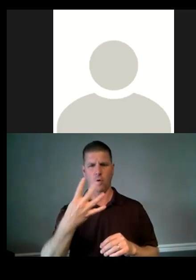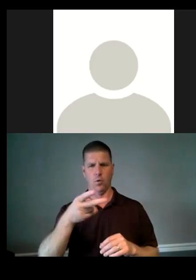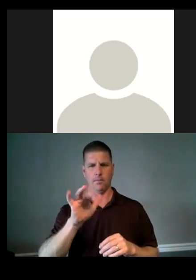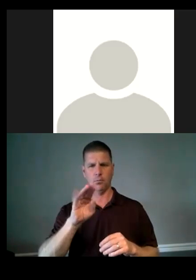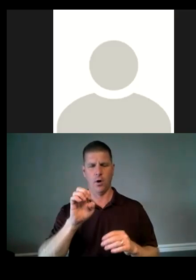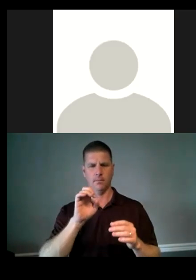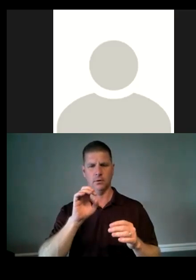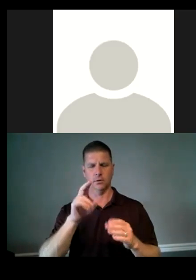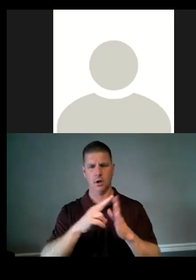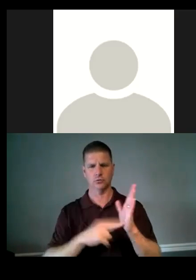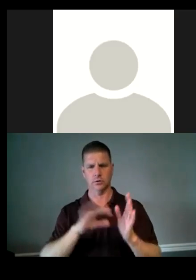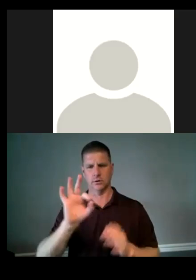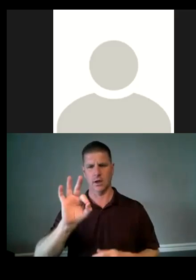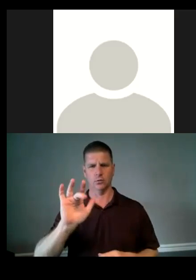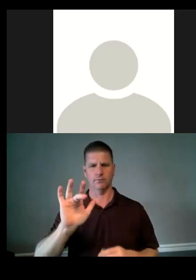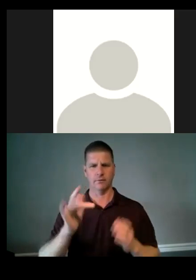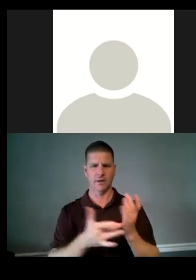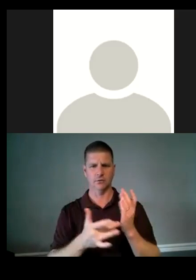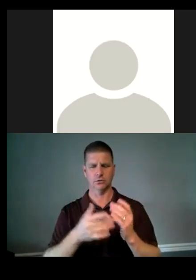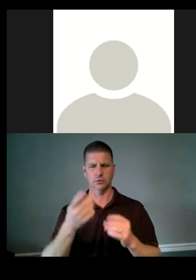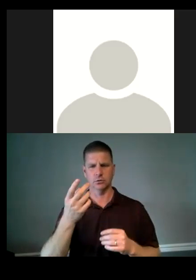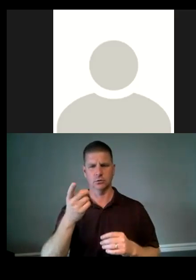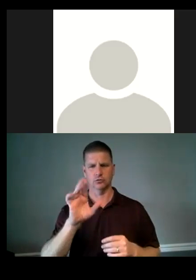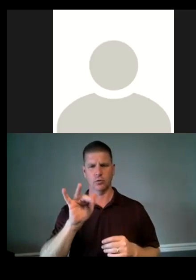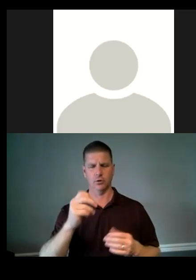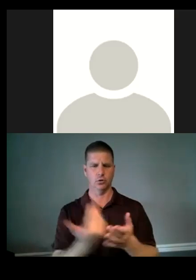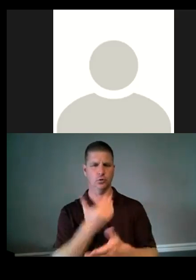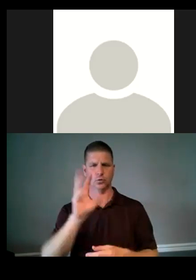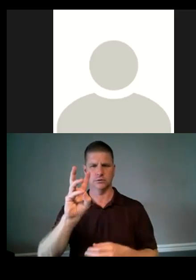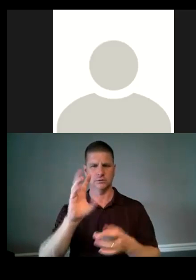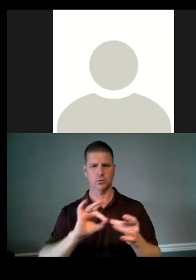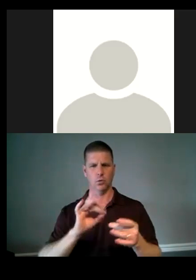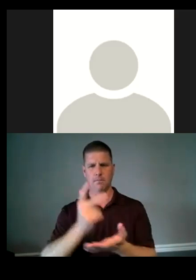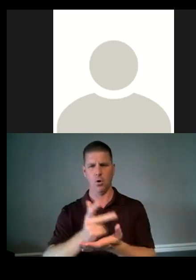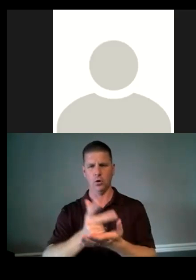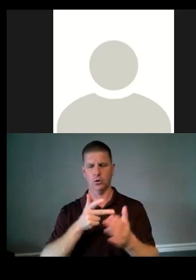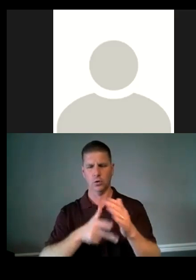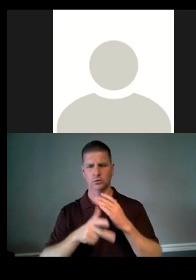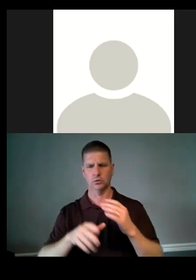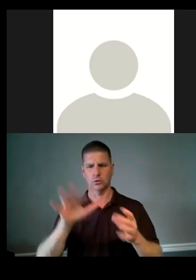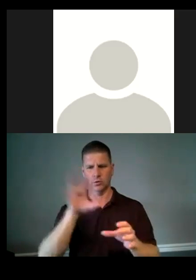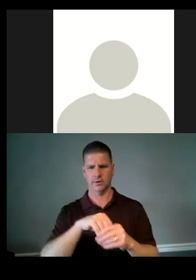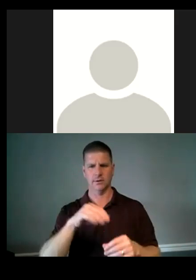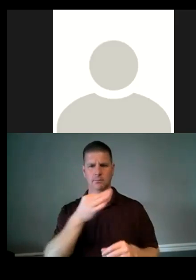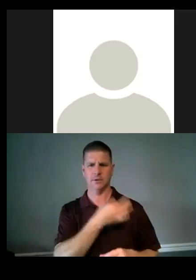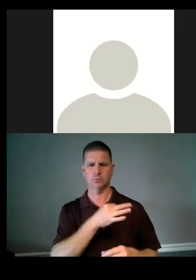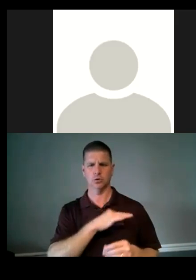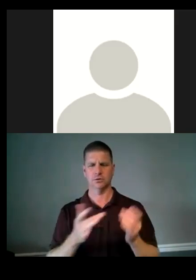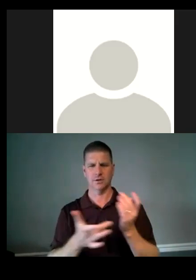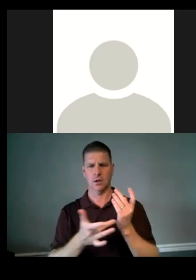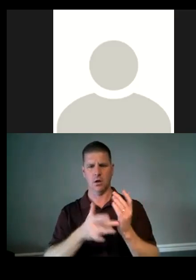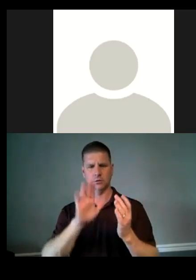925 Technology Drive, which is a new, six-story parking garage within Pittsburgh Technology Center.